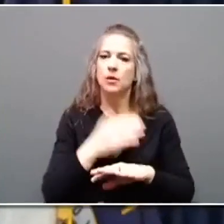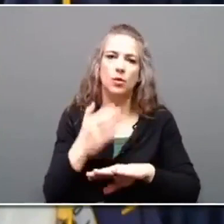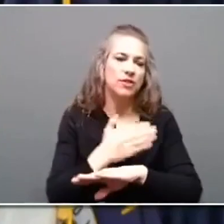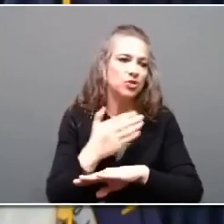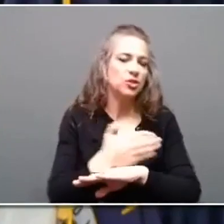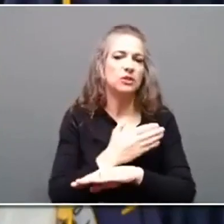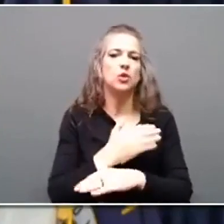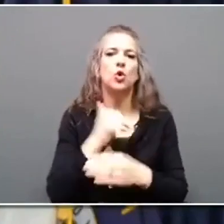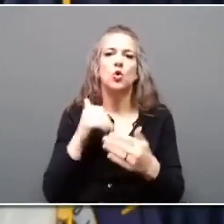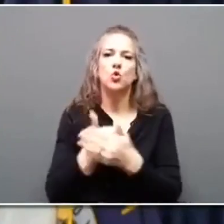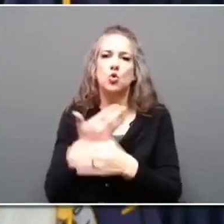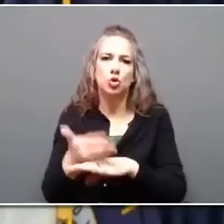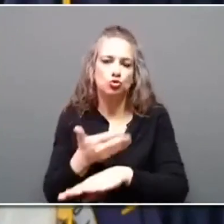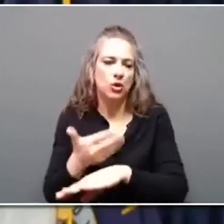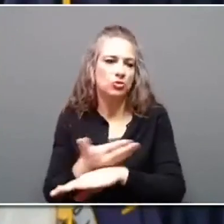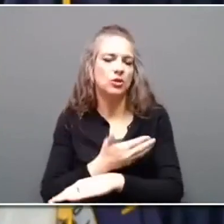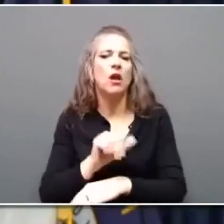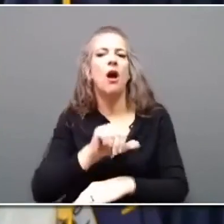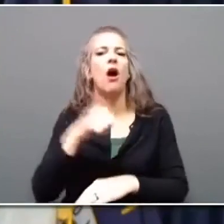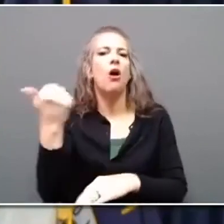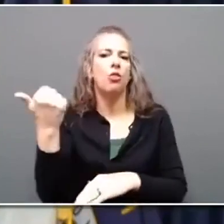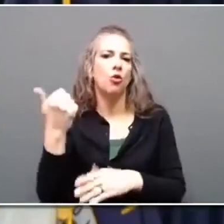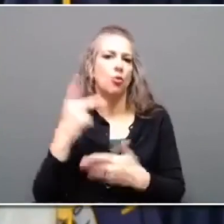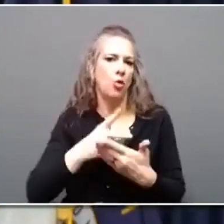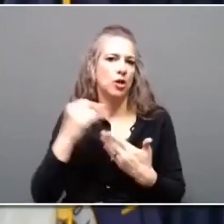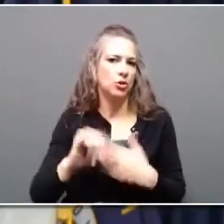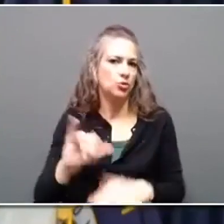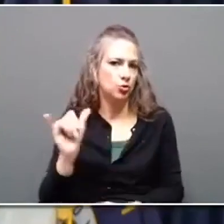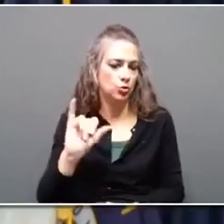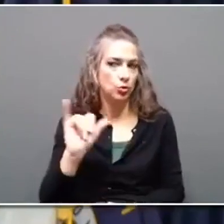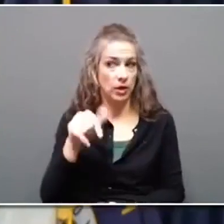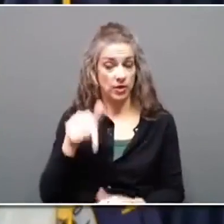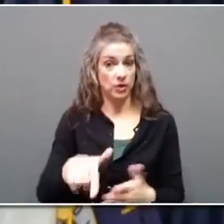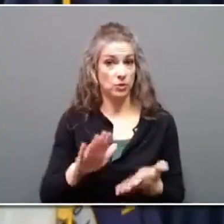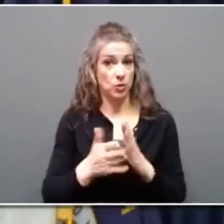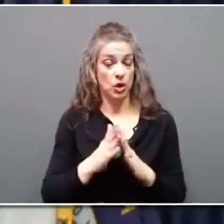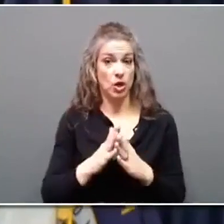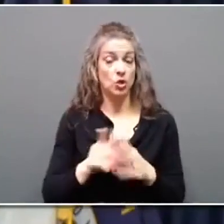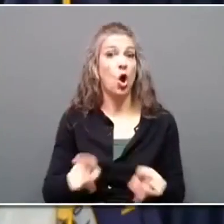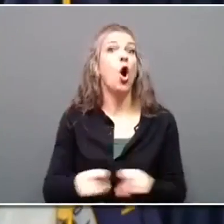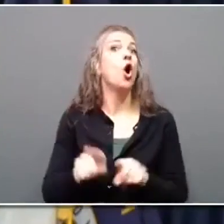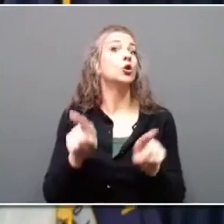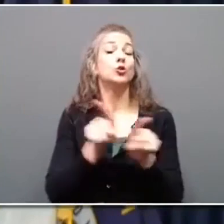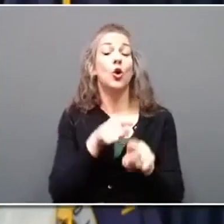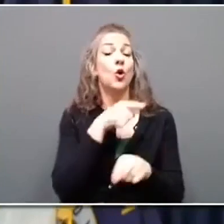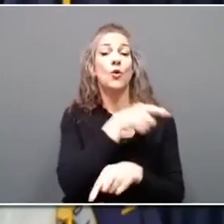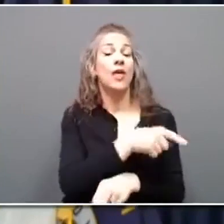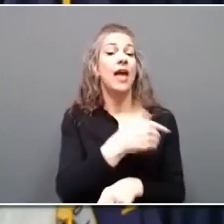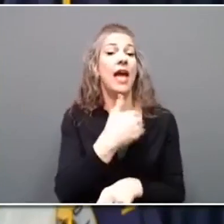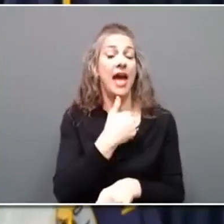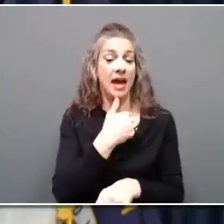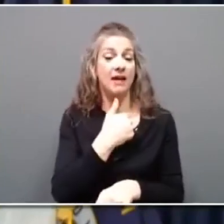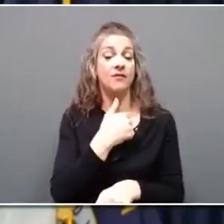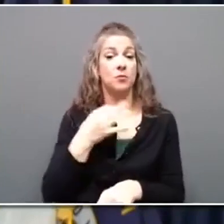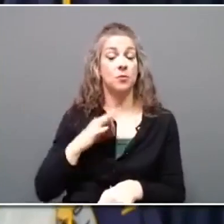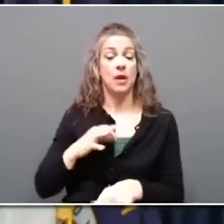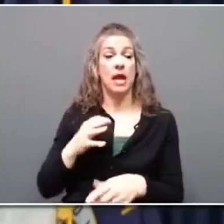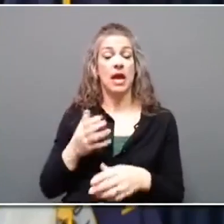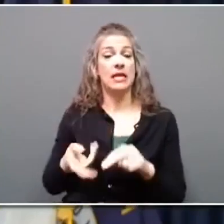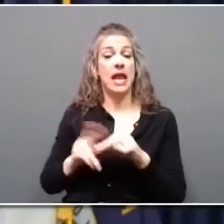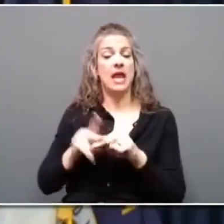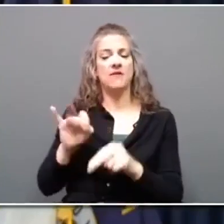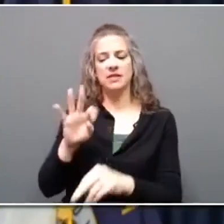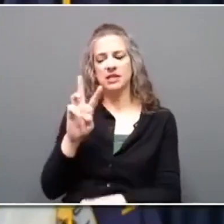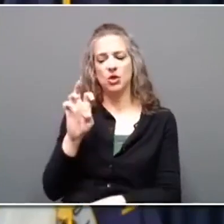construction, and other enhancement projects. These communities also finished the year with a net gain of 649